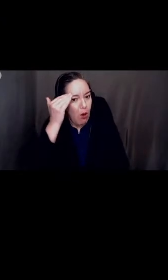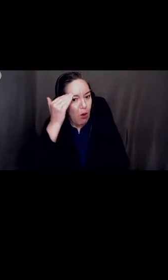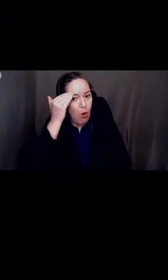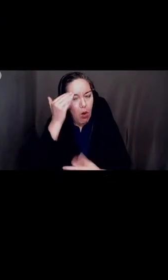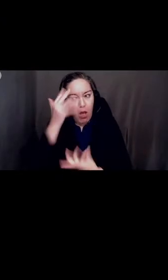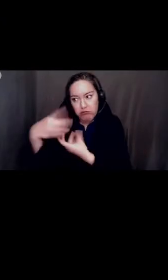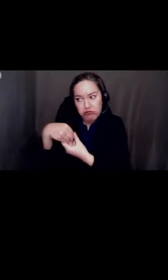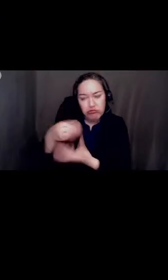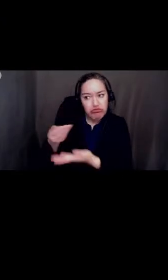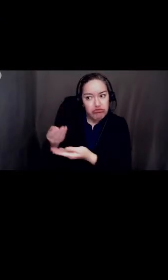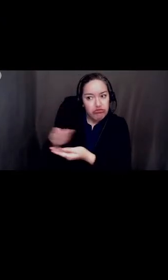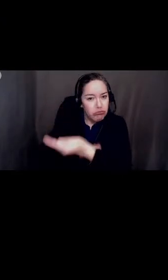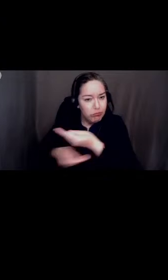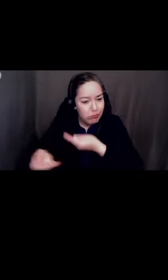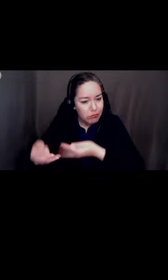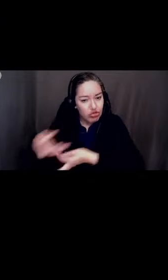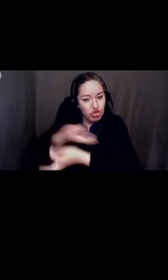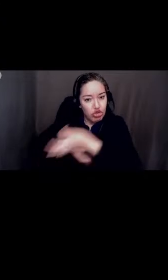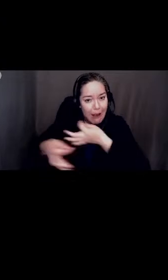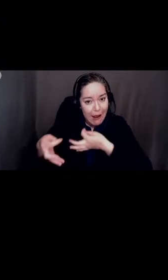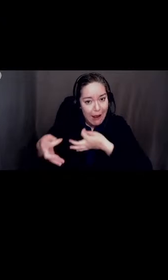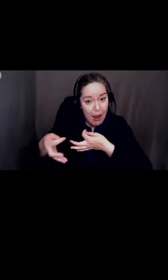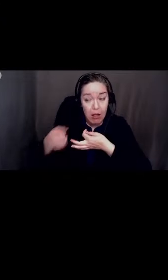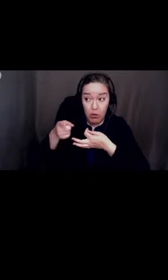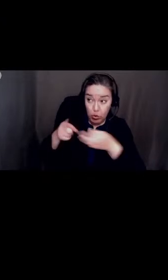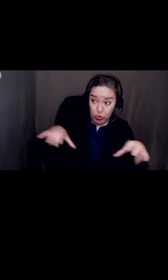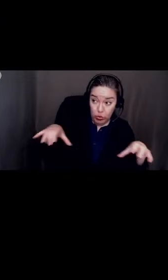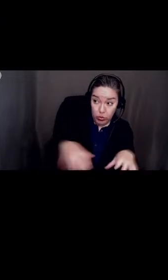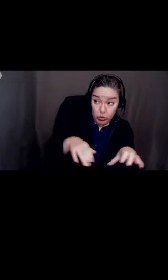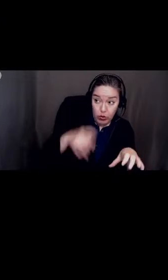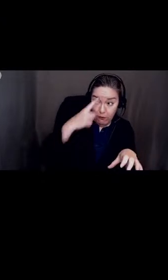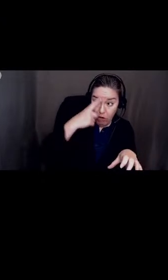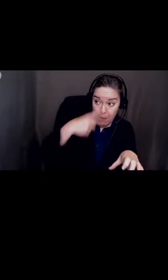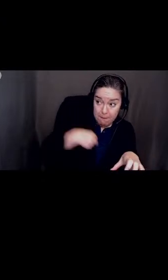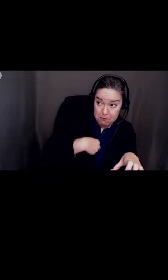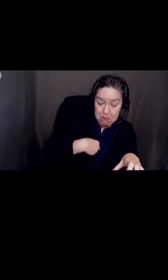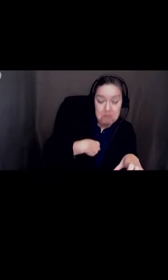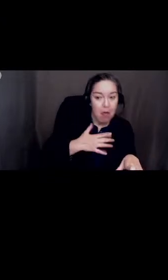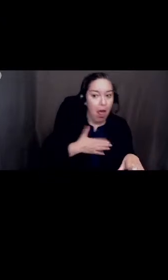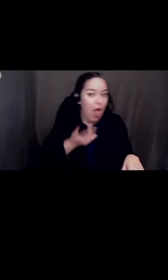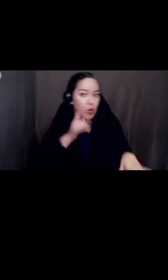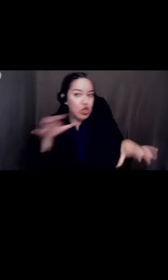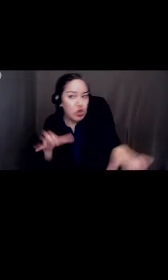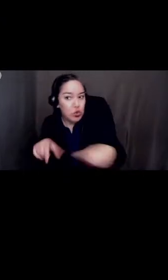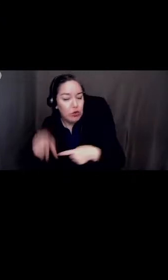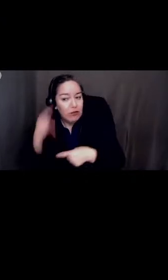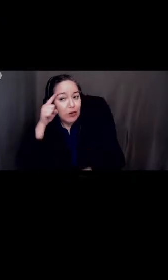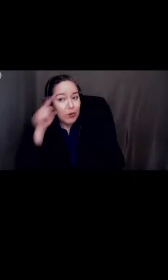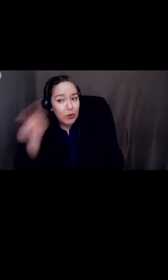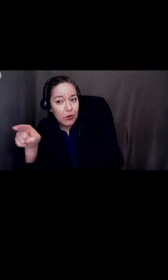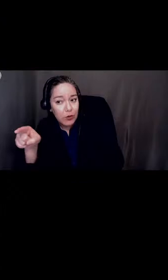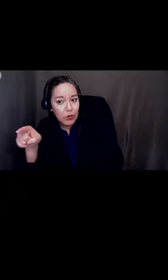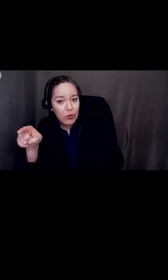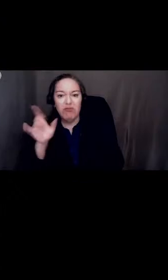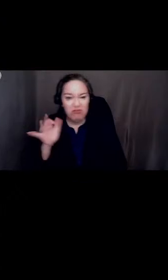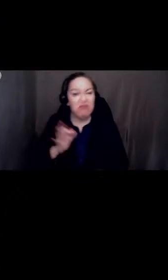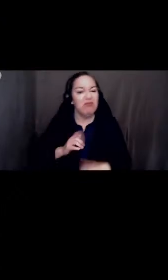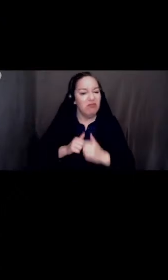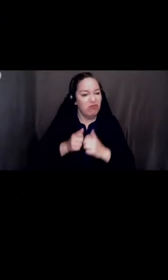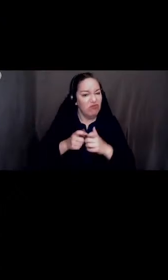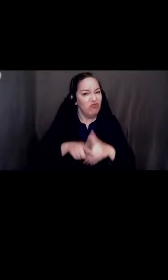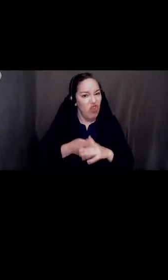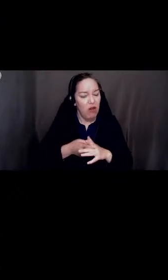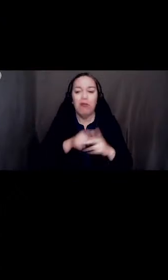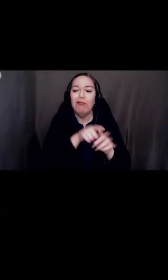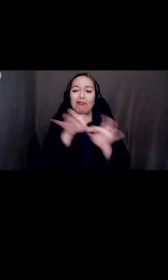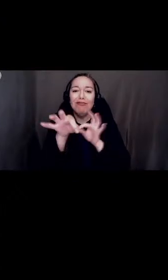the relationship. You do this for me, you I'll do this for you. We've also described this